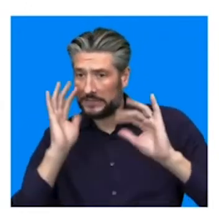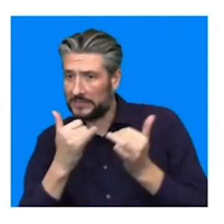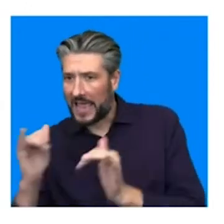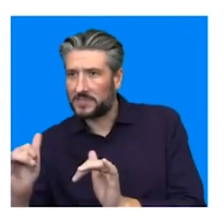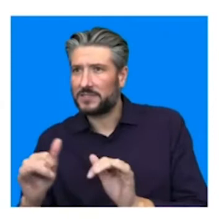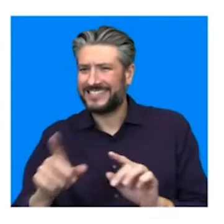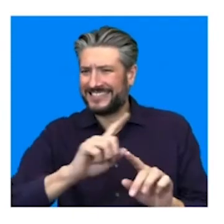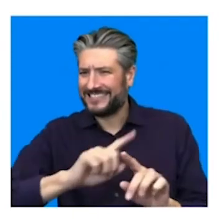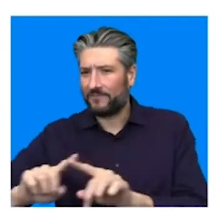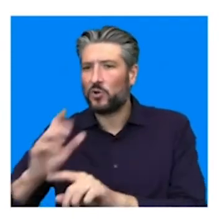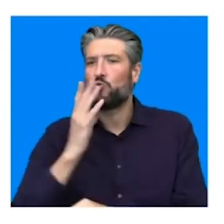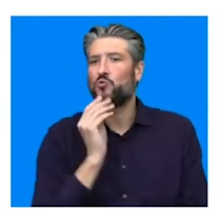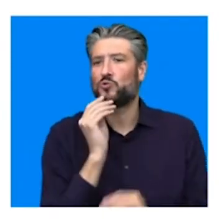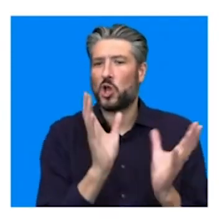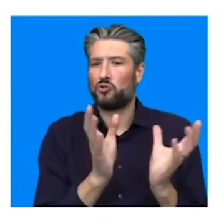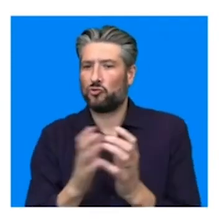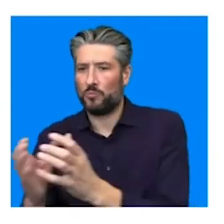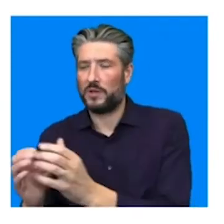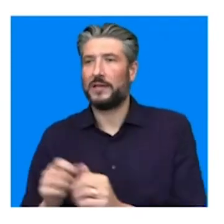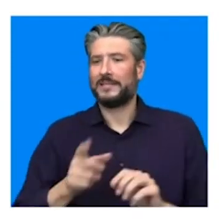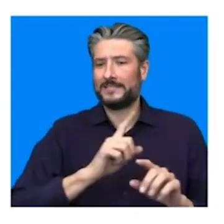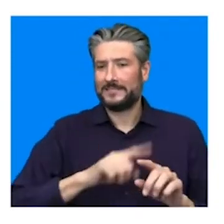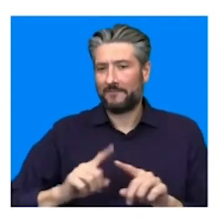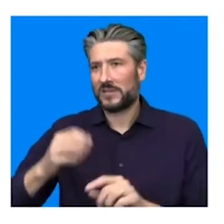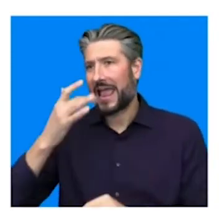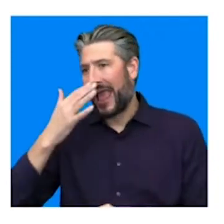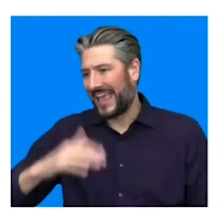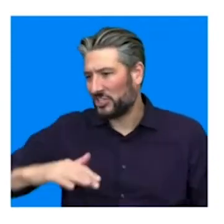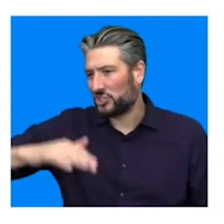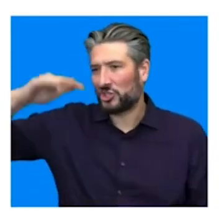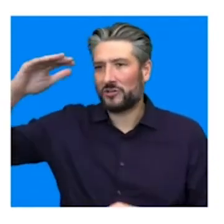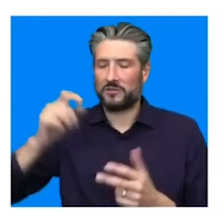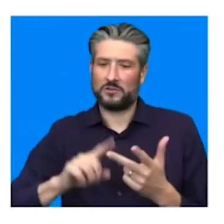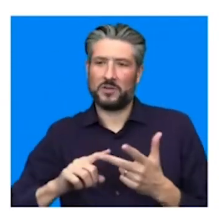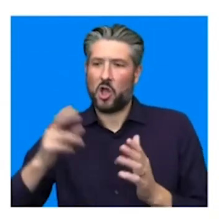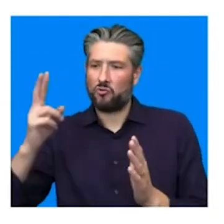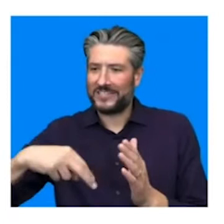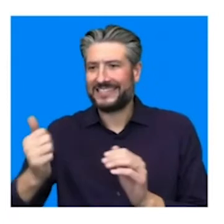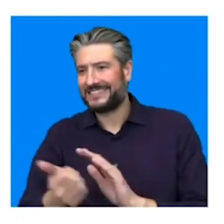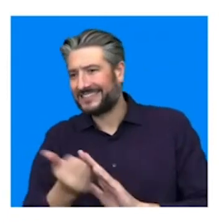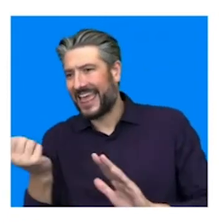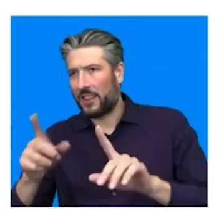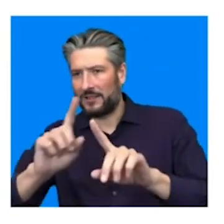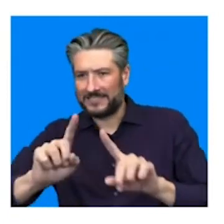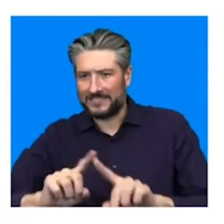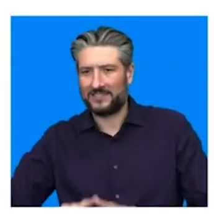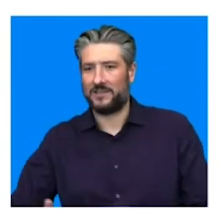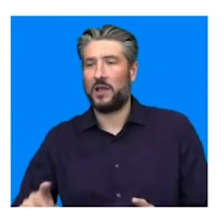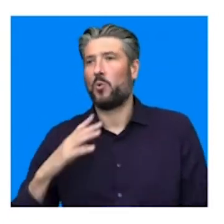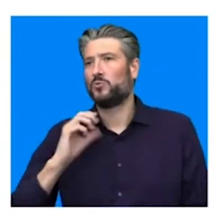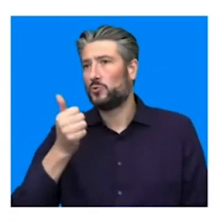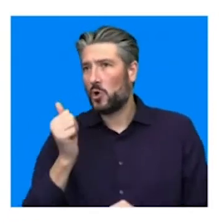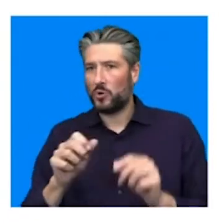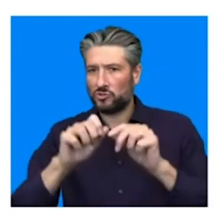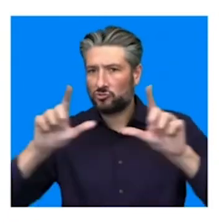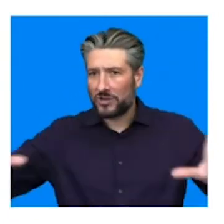different ages, different reading abilities, in different contexts, whether we were looking at different screen sizes, we were testing in